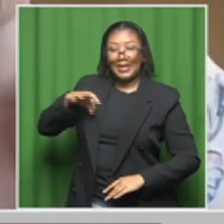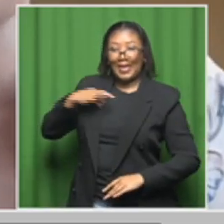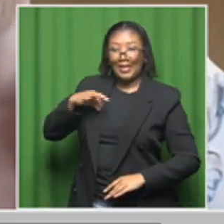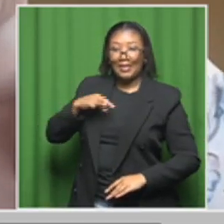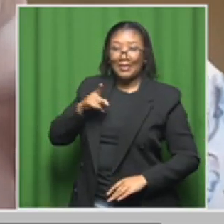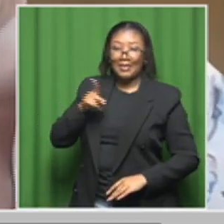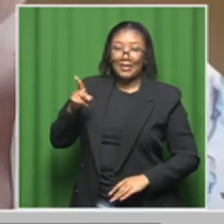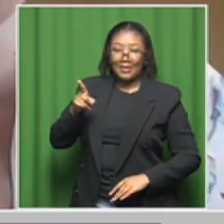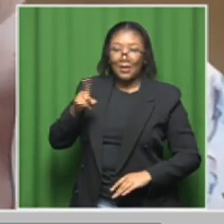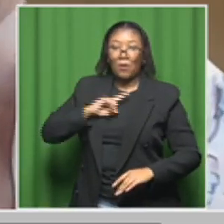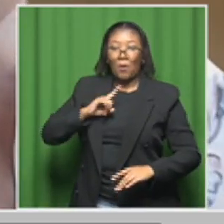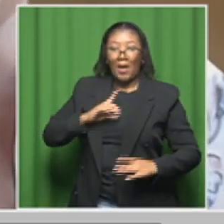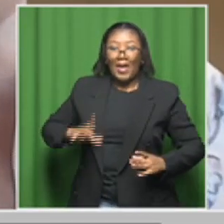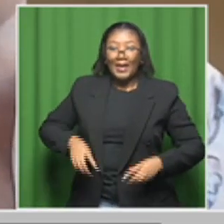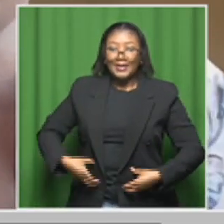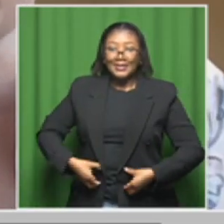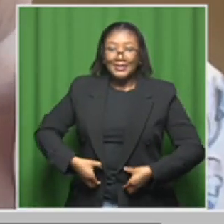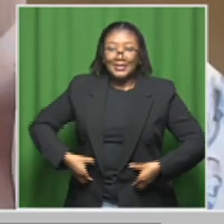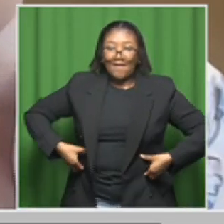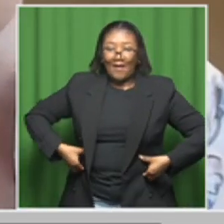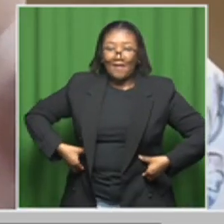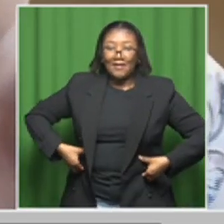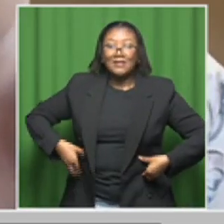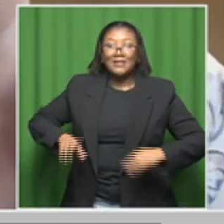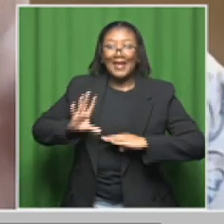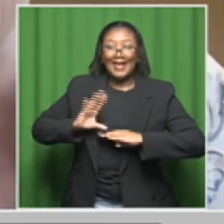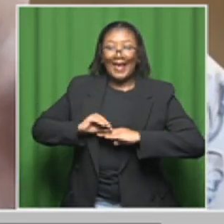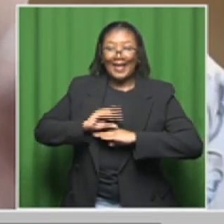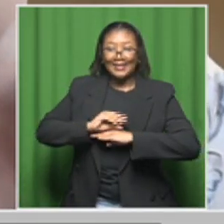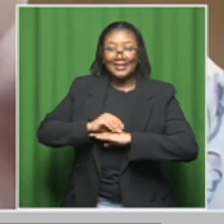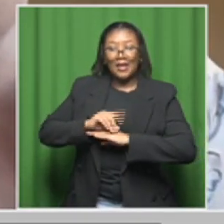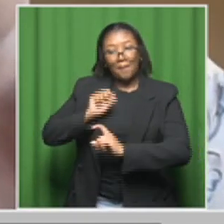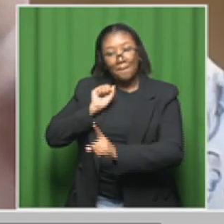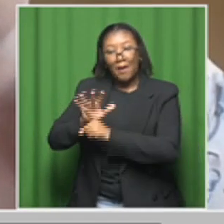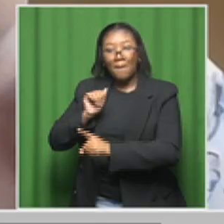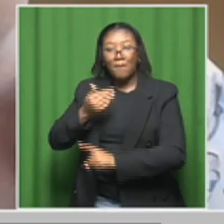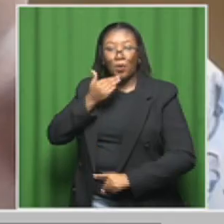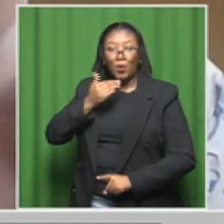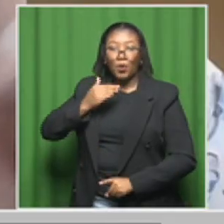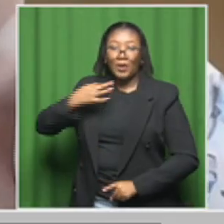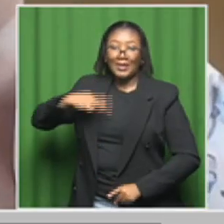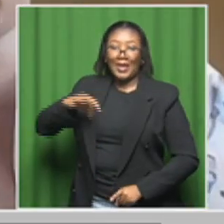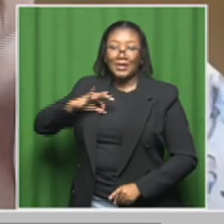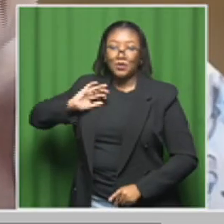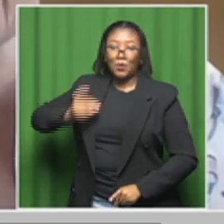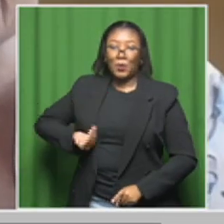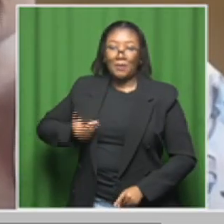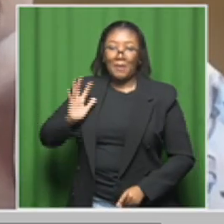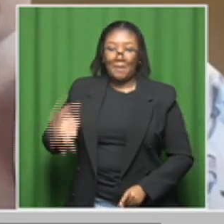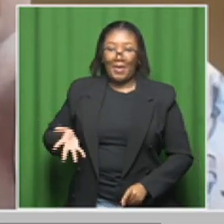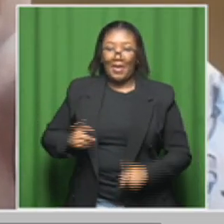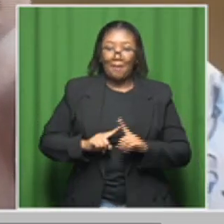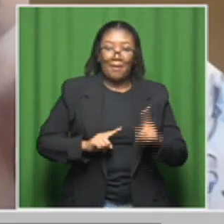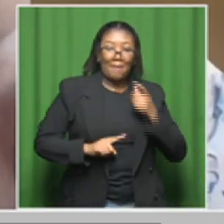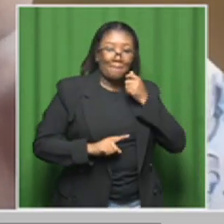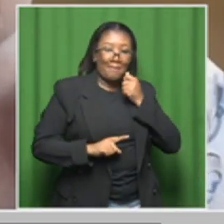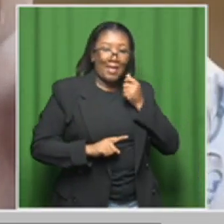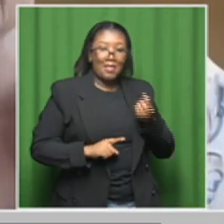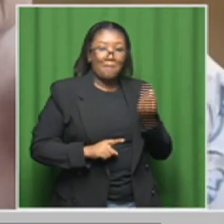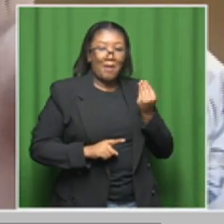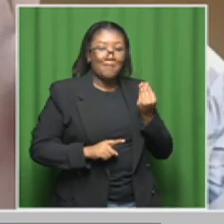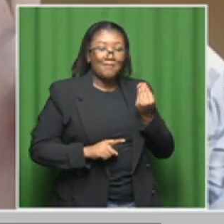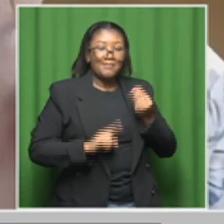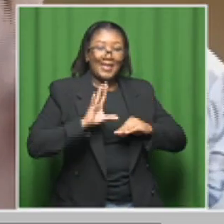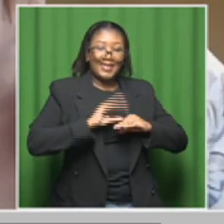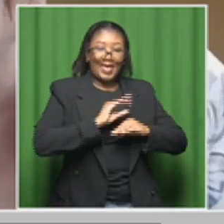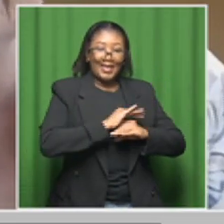cervical cancer. And obviously, for now, we are prioritizing girls. And